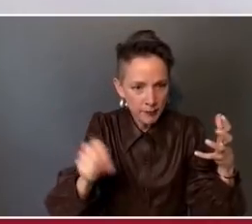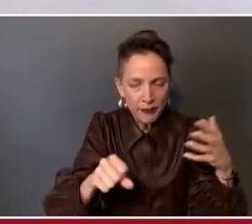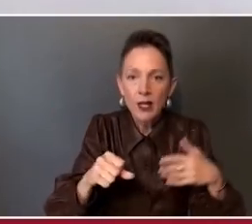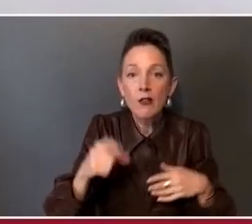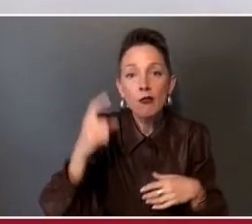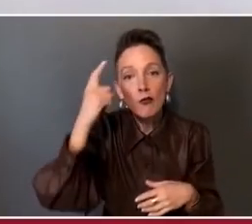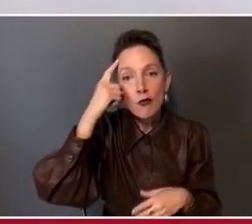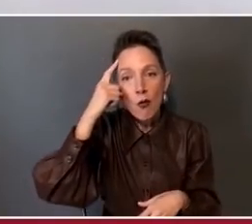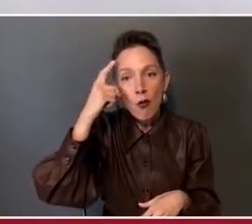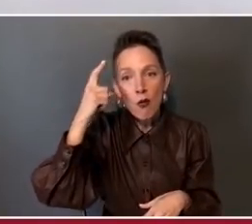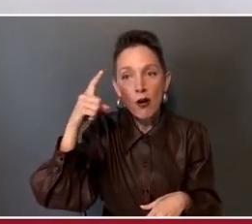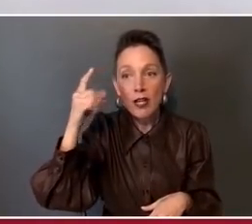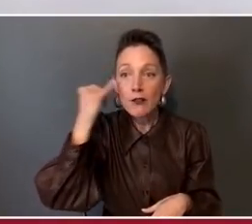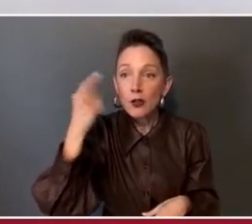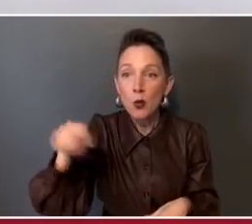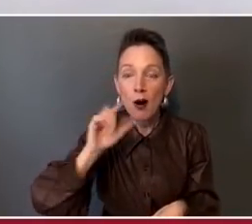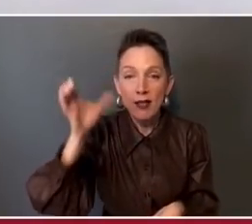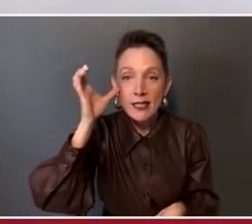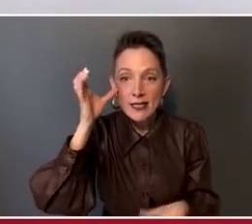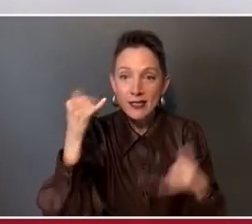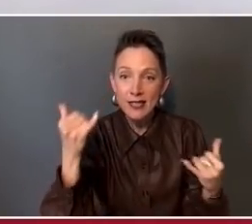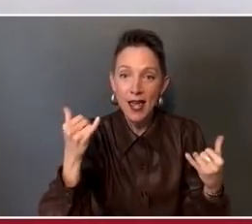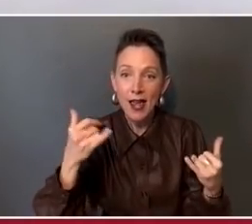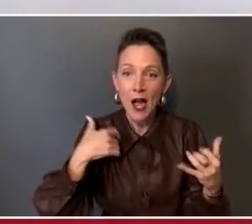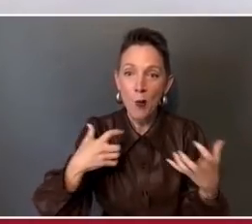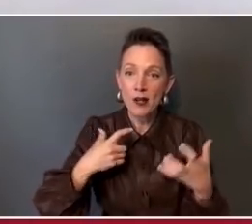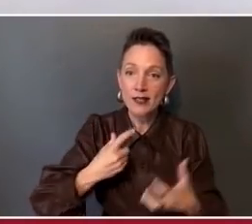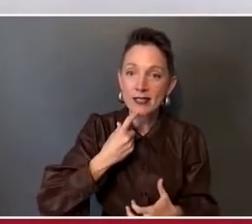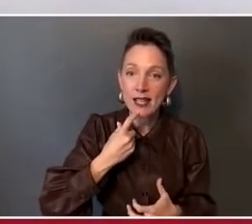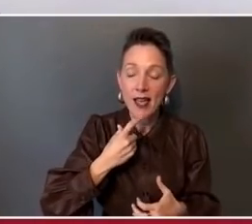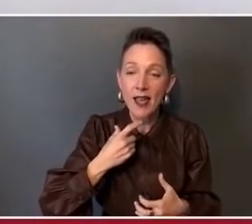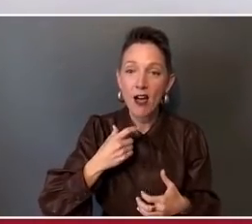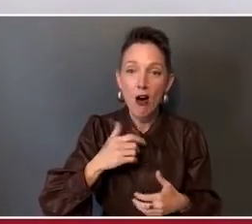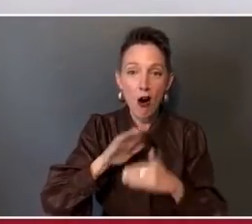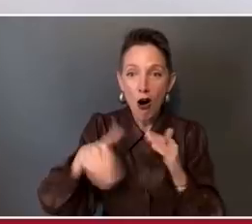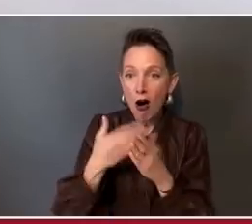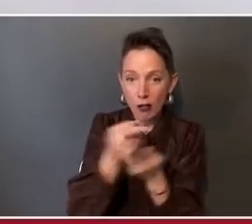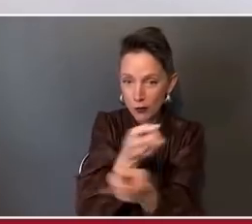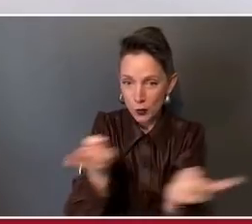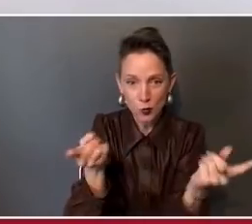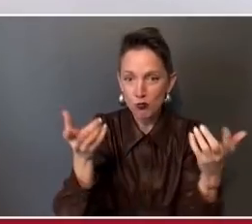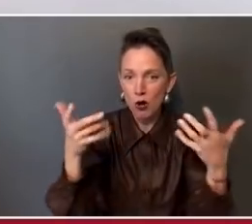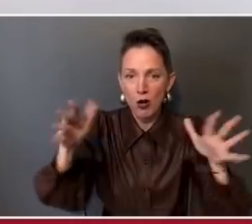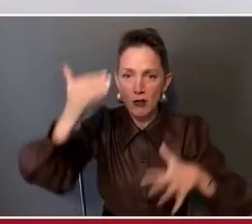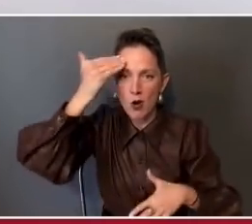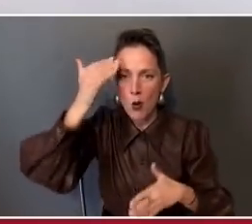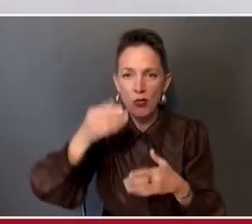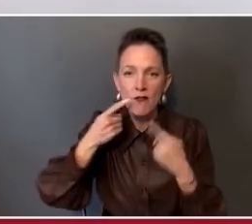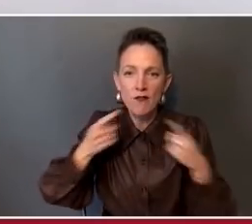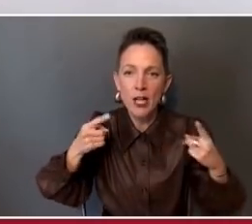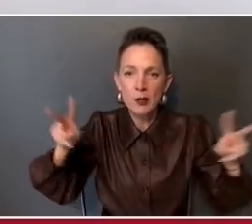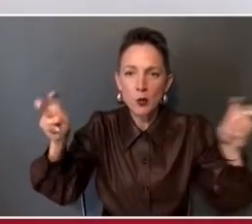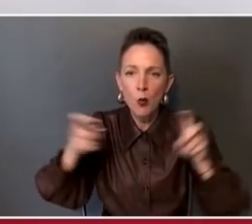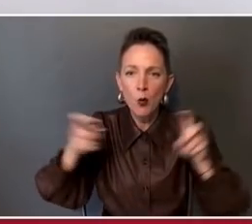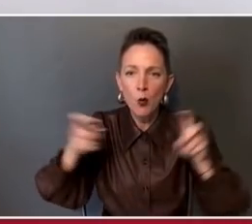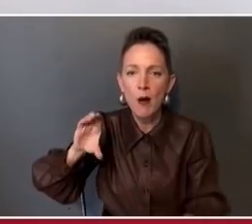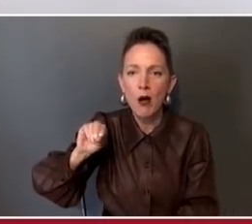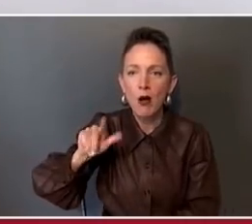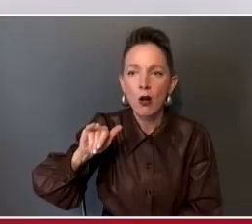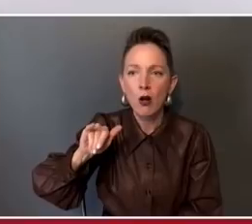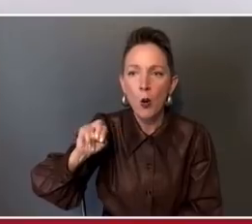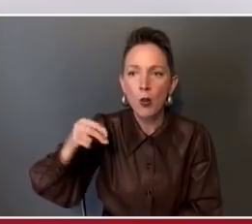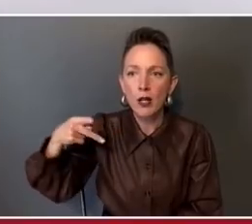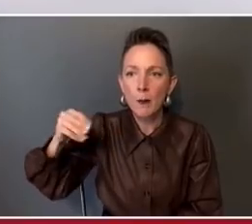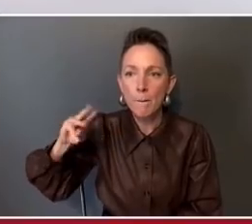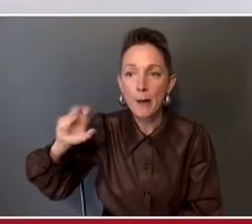are listening today, let me just say that I think all of you are well aware of the famous quote from the late Colin Powell, that if you break